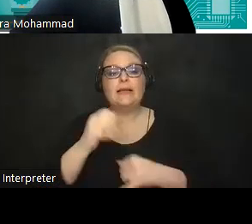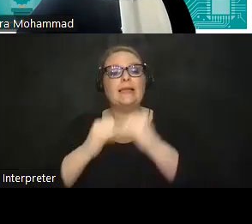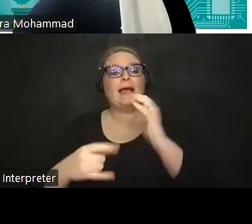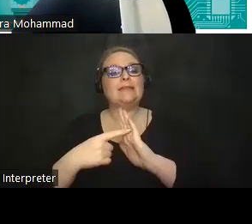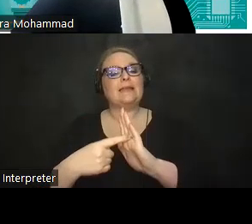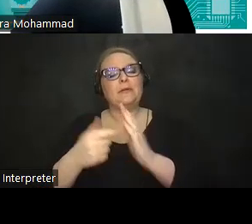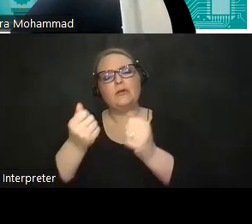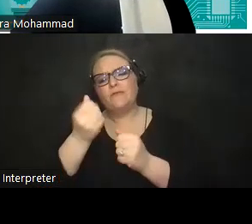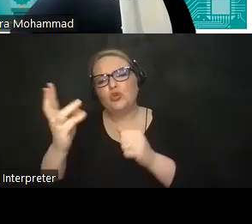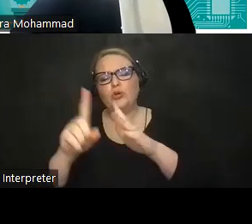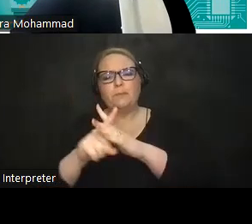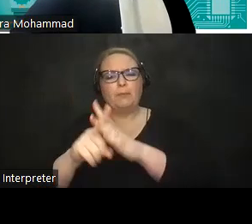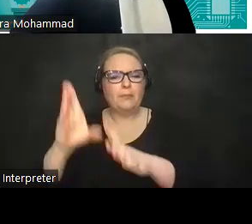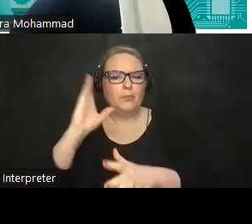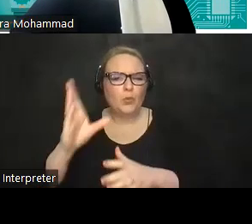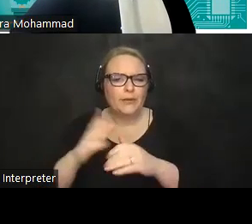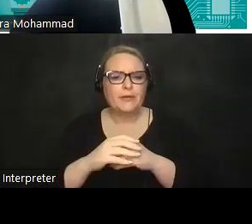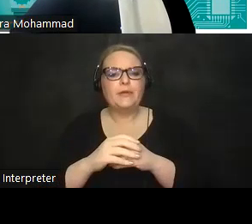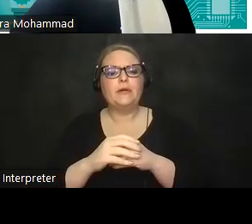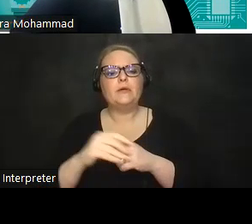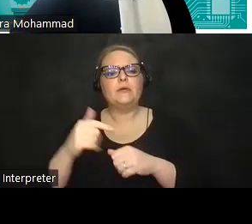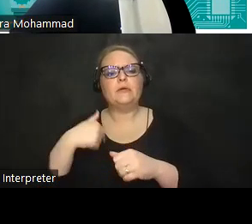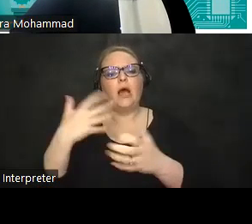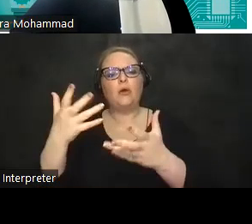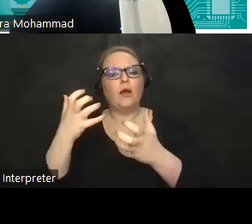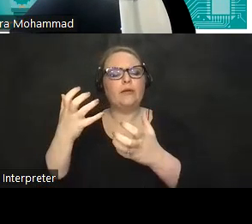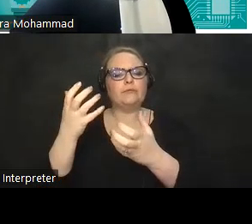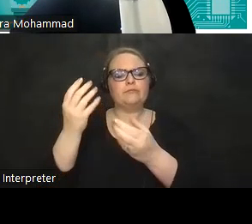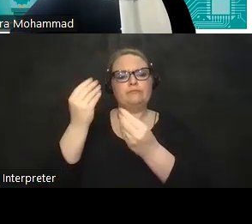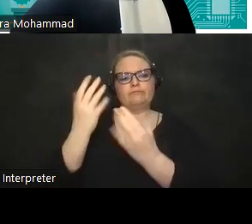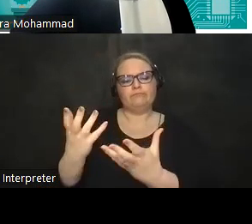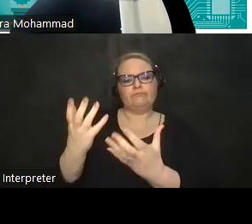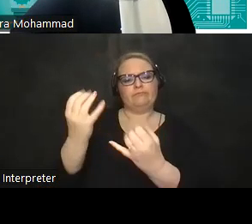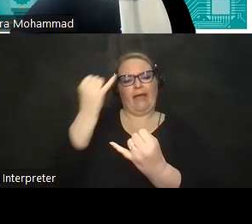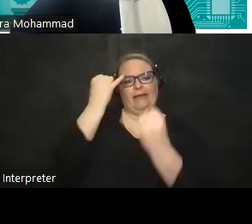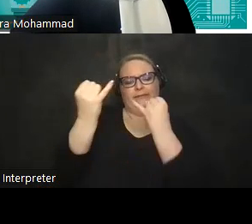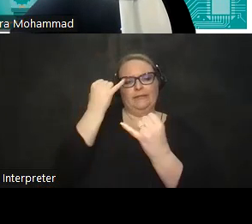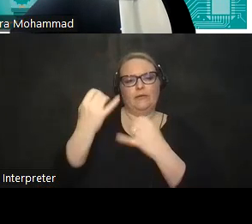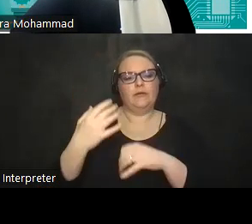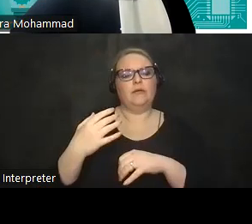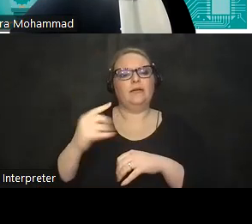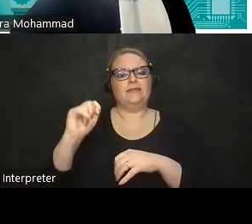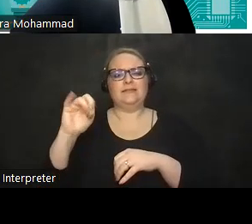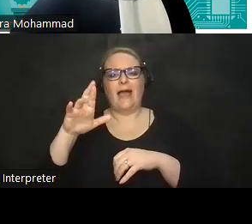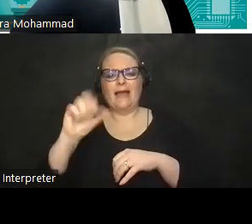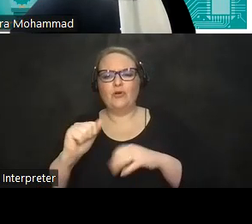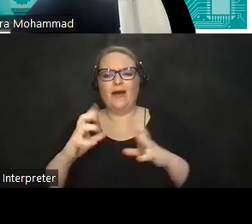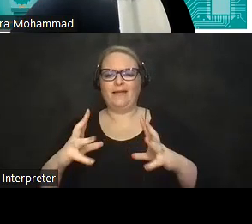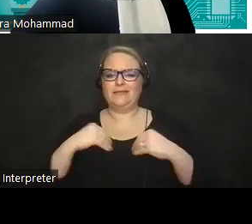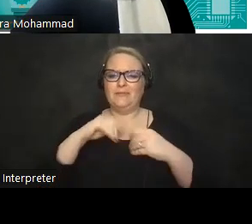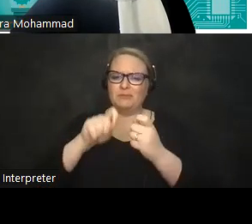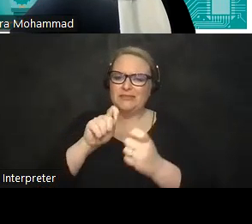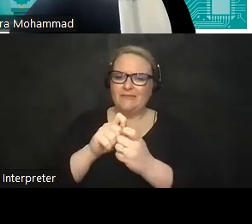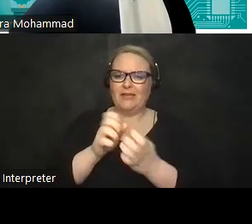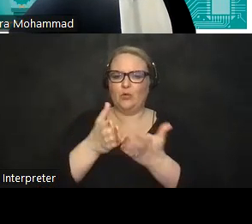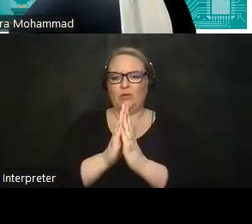quite a few coming up um but just wanted to give everyone an idea of why uh tetra takes on specific requests as opposed to